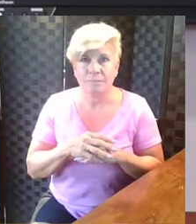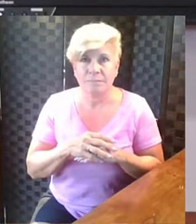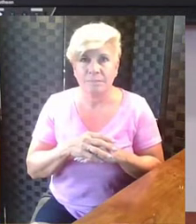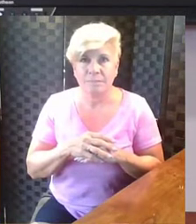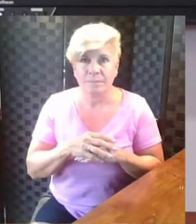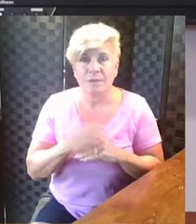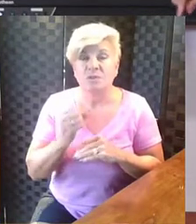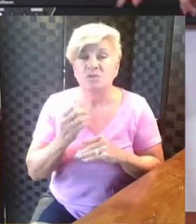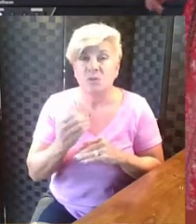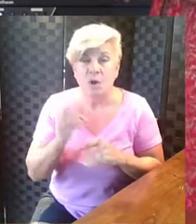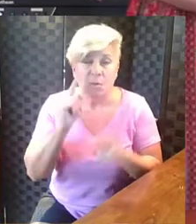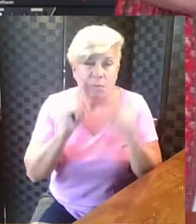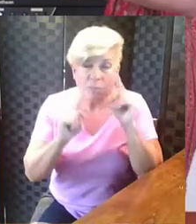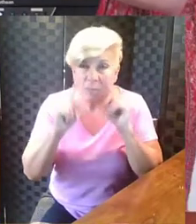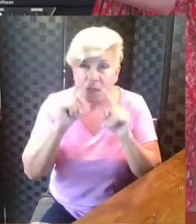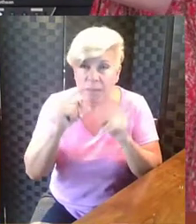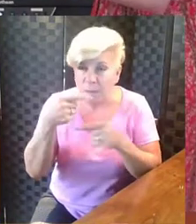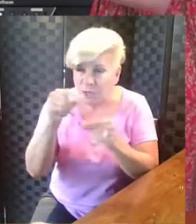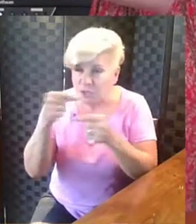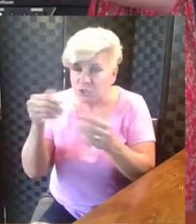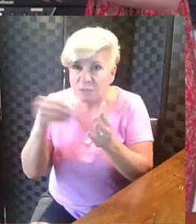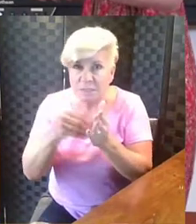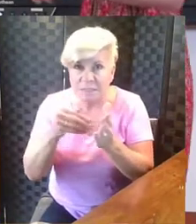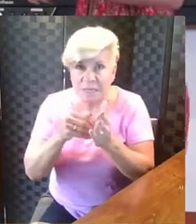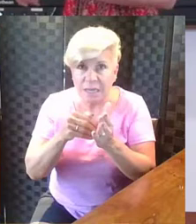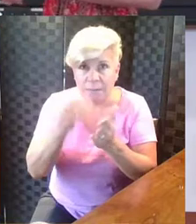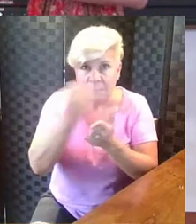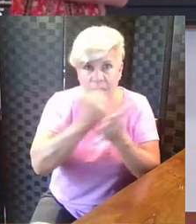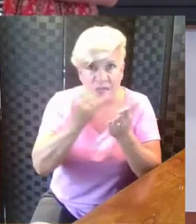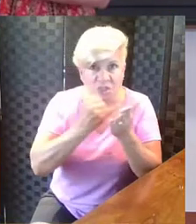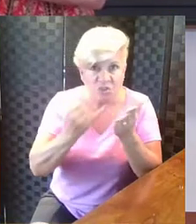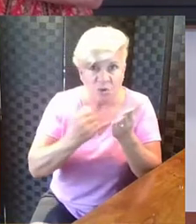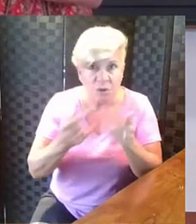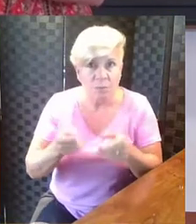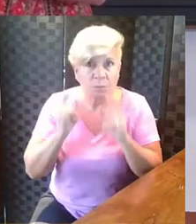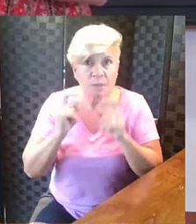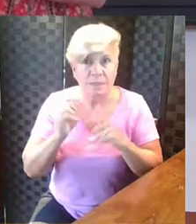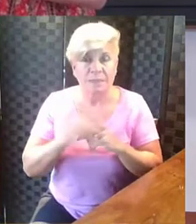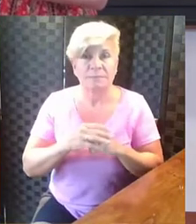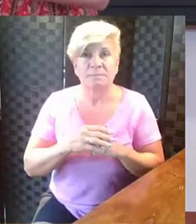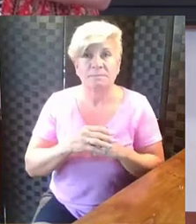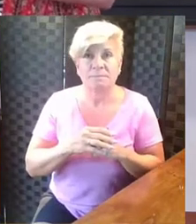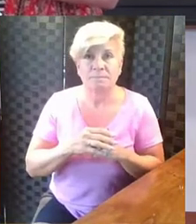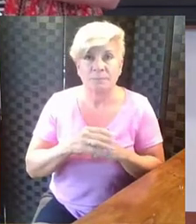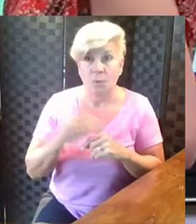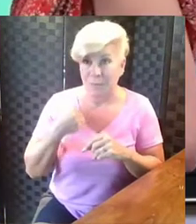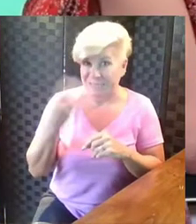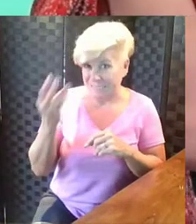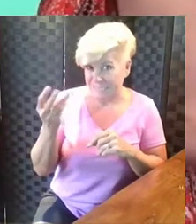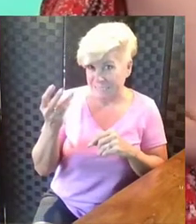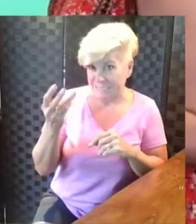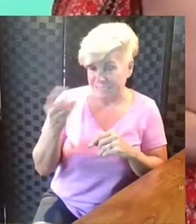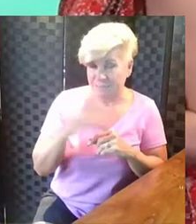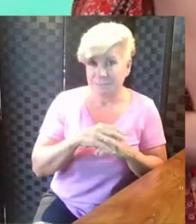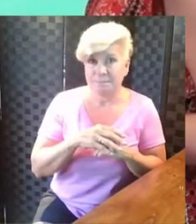All right. So thinking about our cubes again, I'm going to go ahead and draw these up here quickly. We had six.